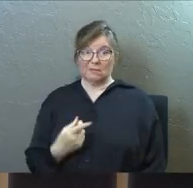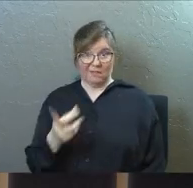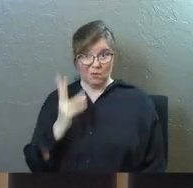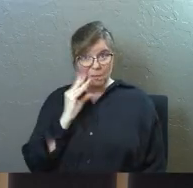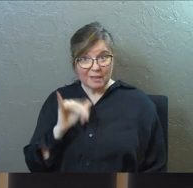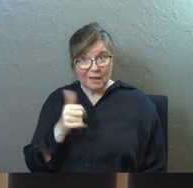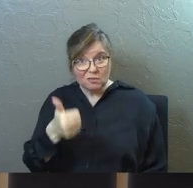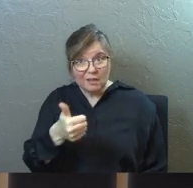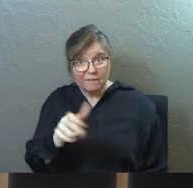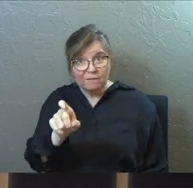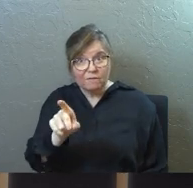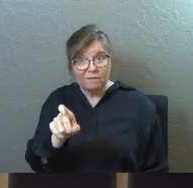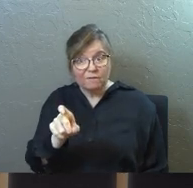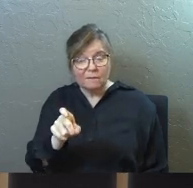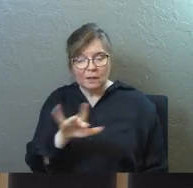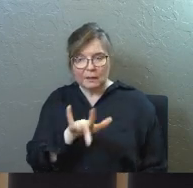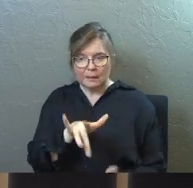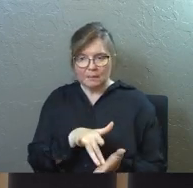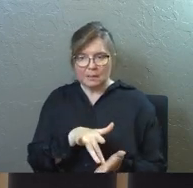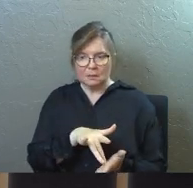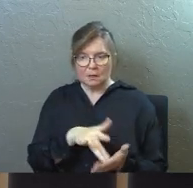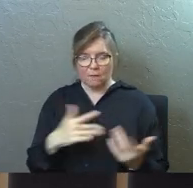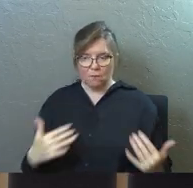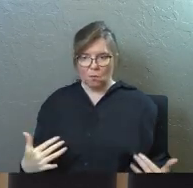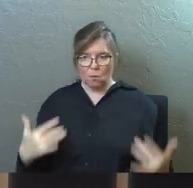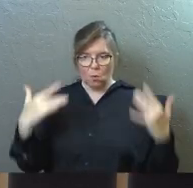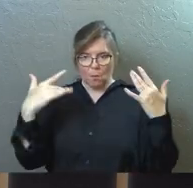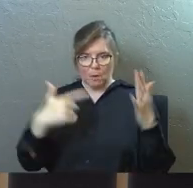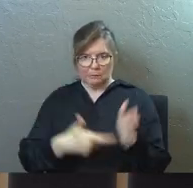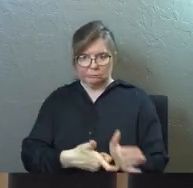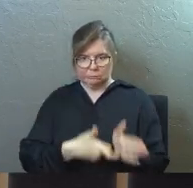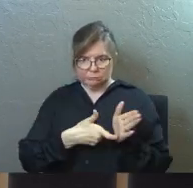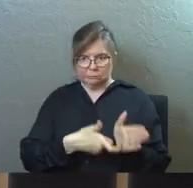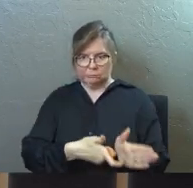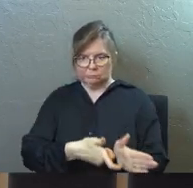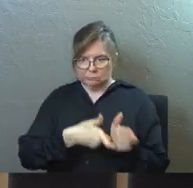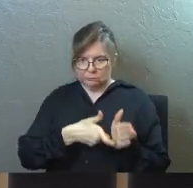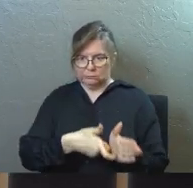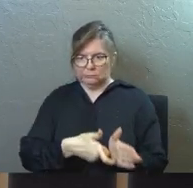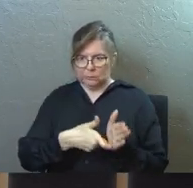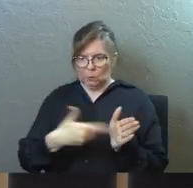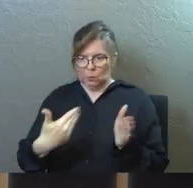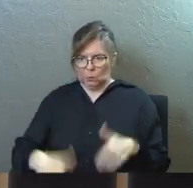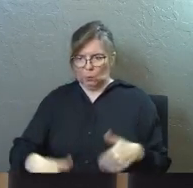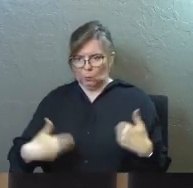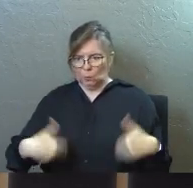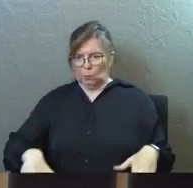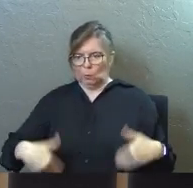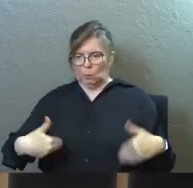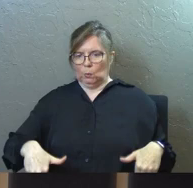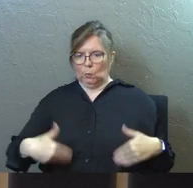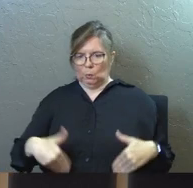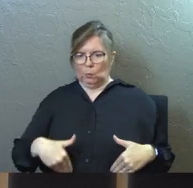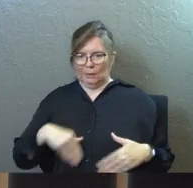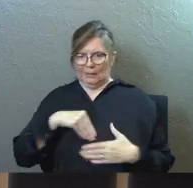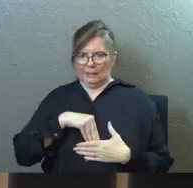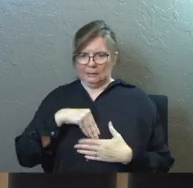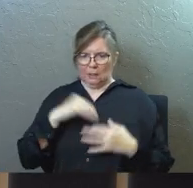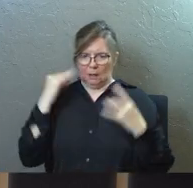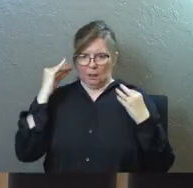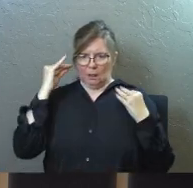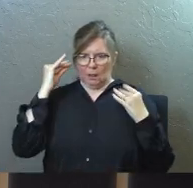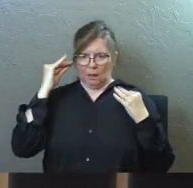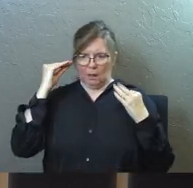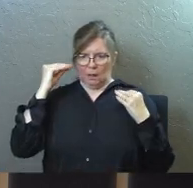been there, you ever been in the midst of overwhelming demands, and your inner dialogue starts